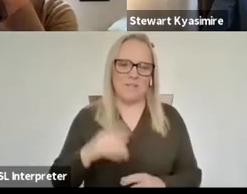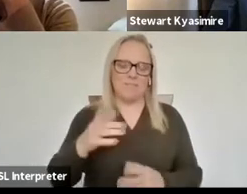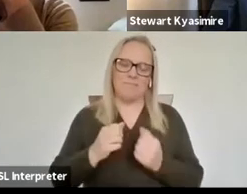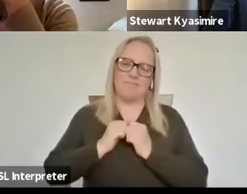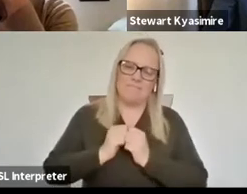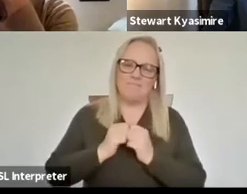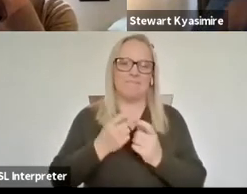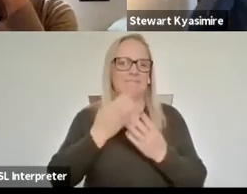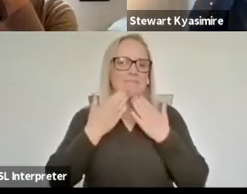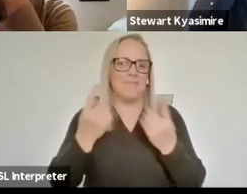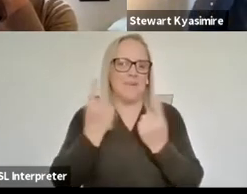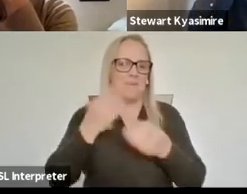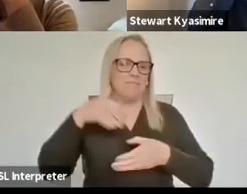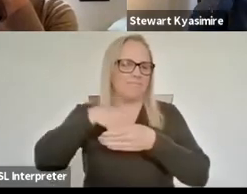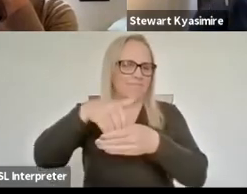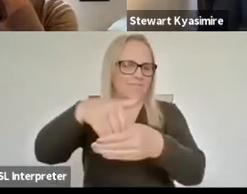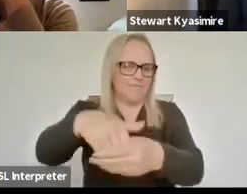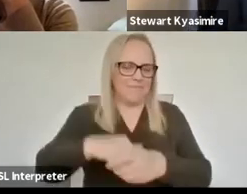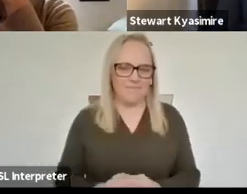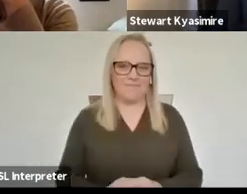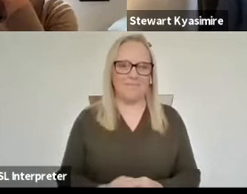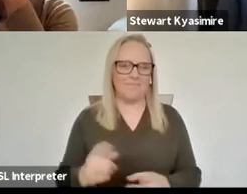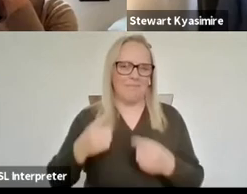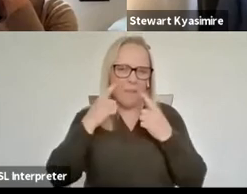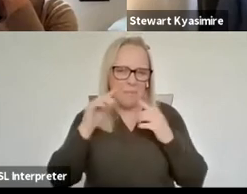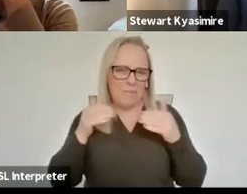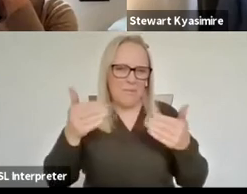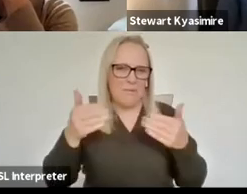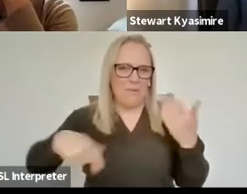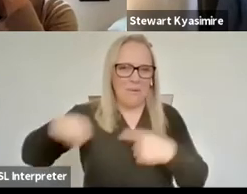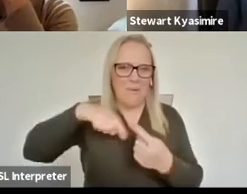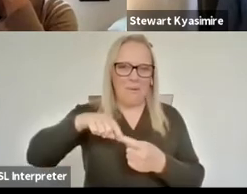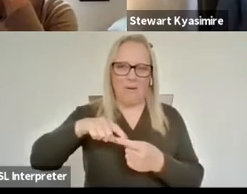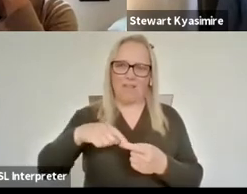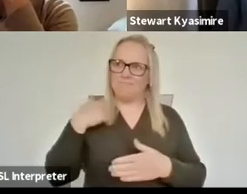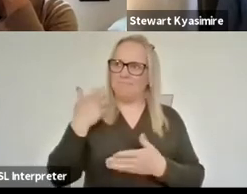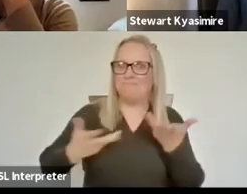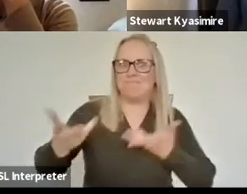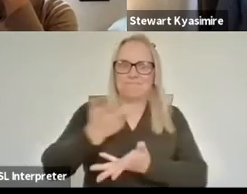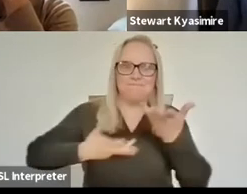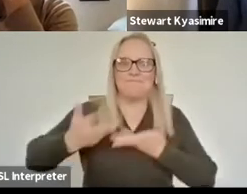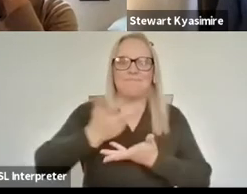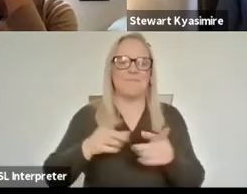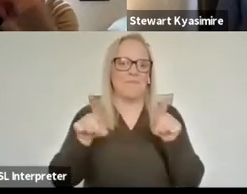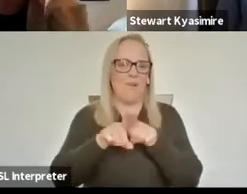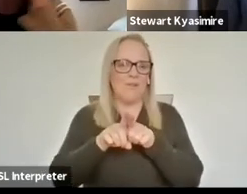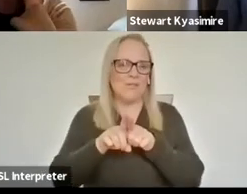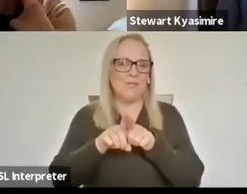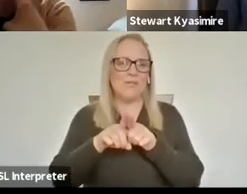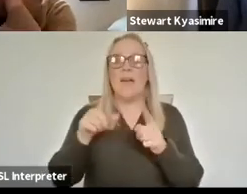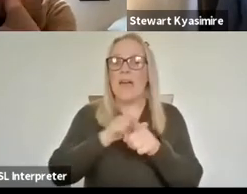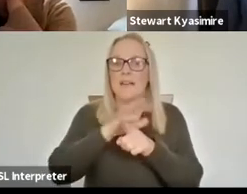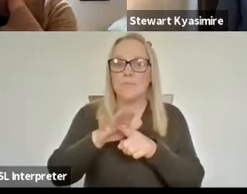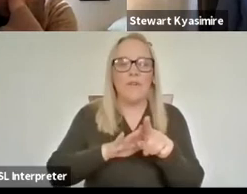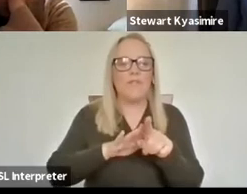agreed to take part and I'm really looking forward to talking to everyone as the series progresses. Thank you too to the Edinburgh Futures Institute who